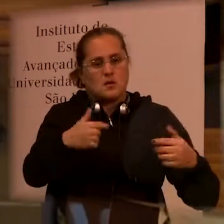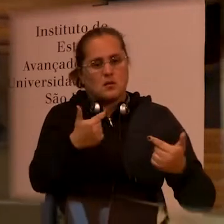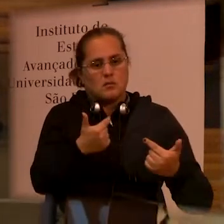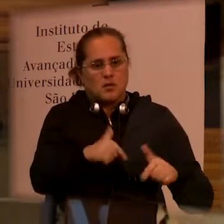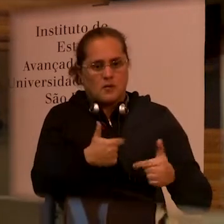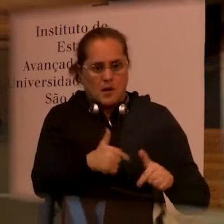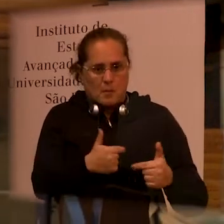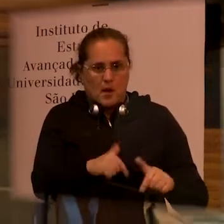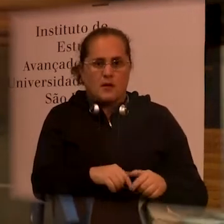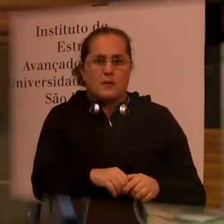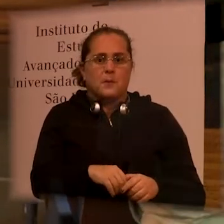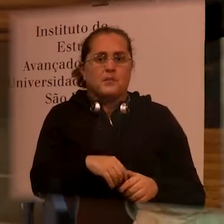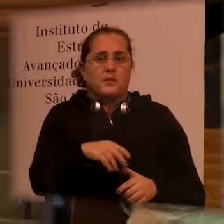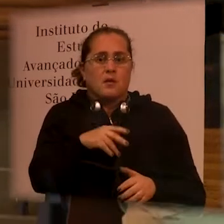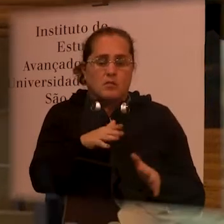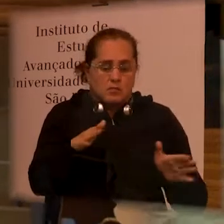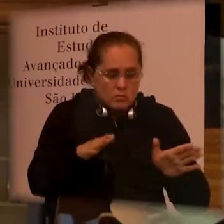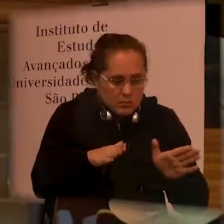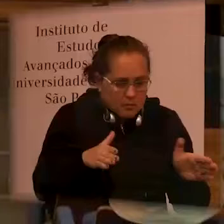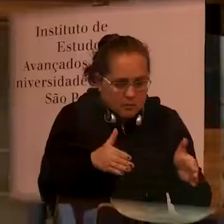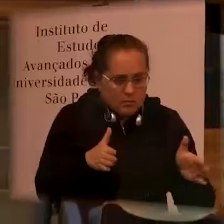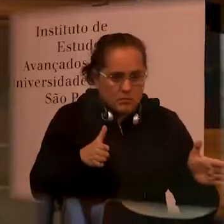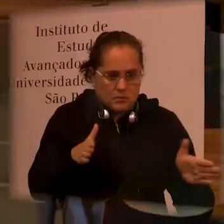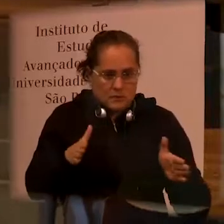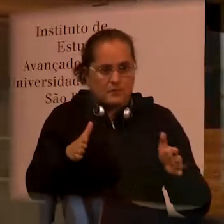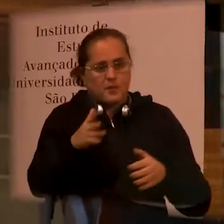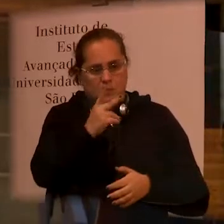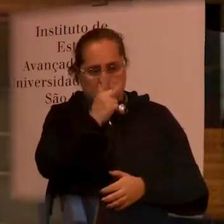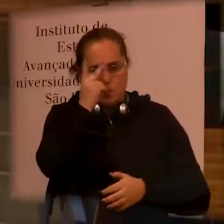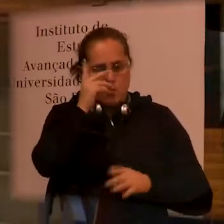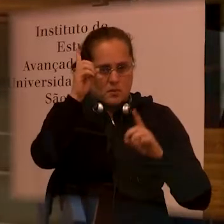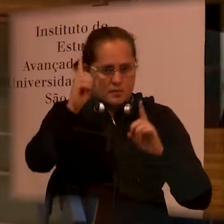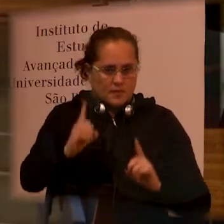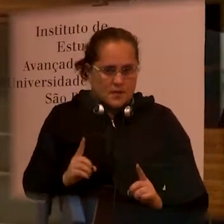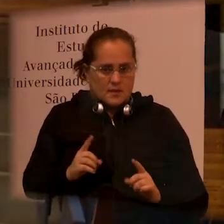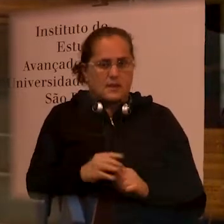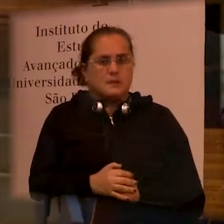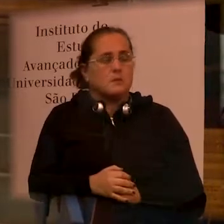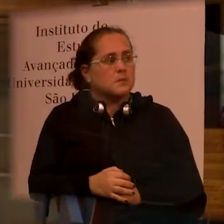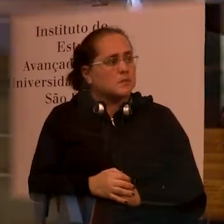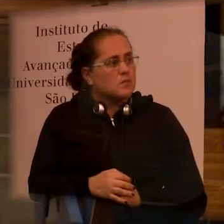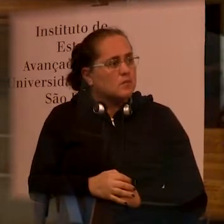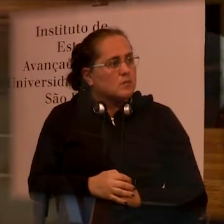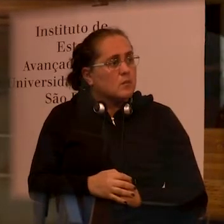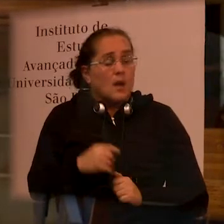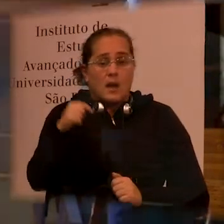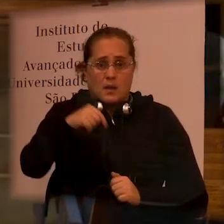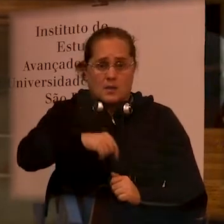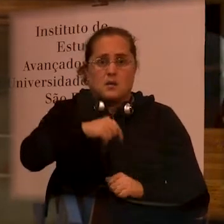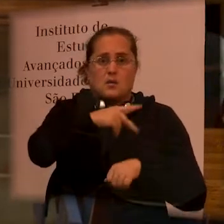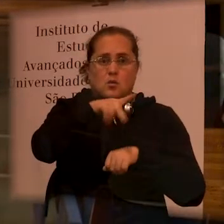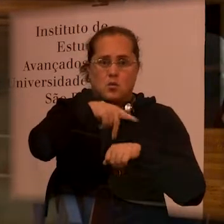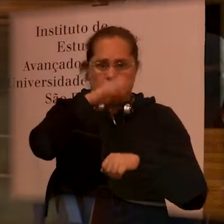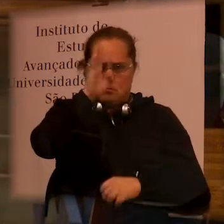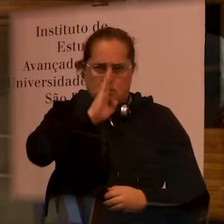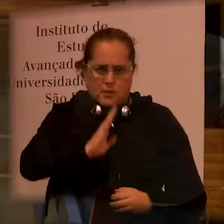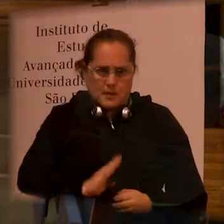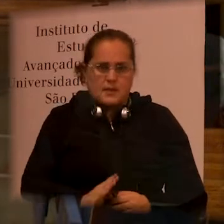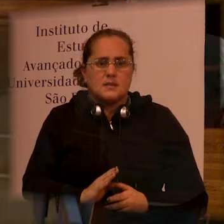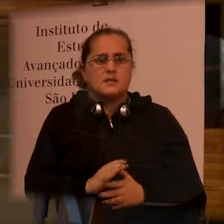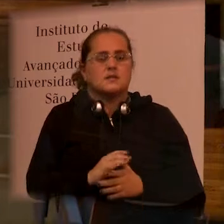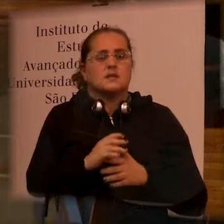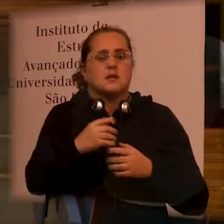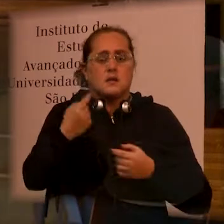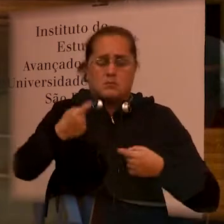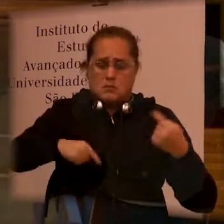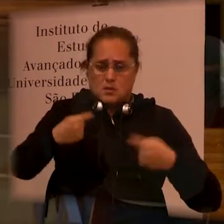Work and Disability here in our country, as you mentioned before, in